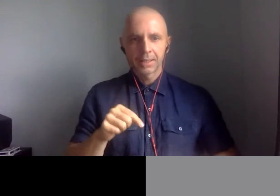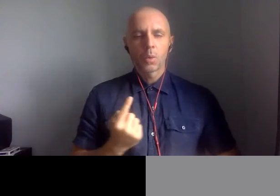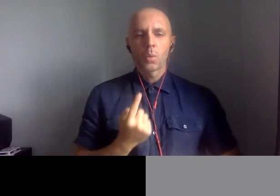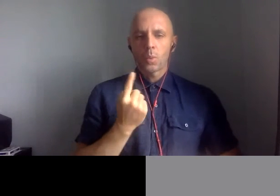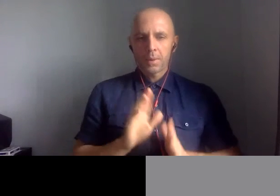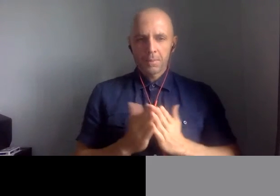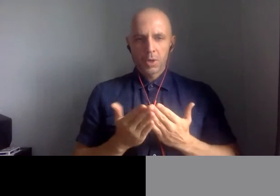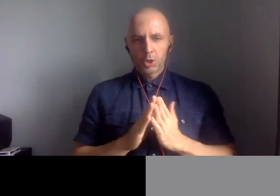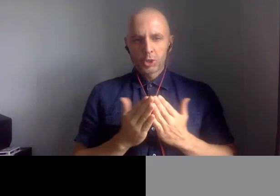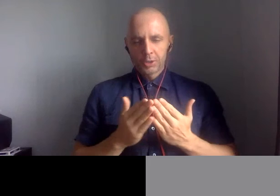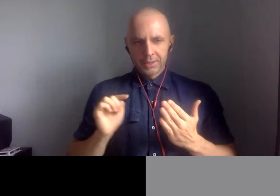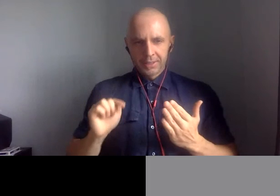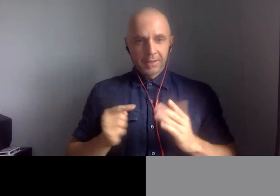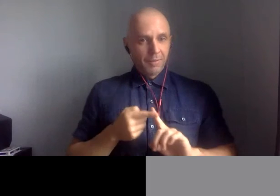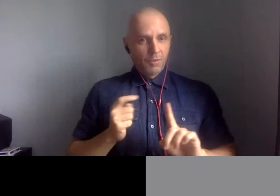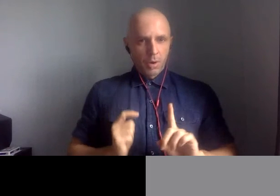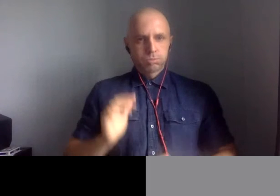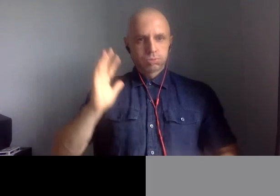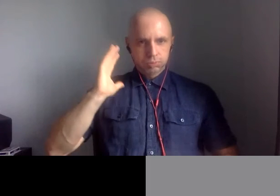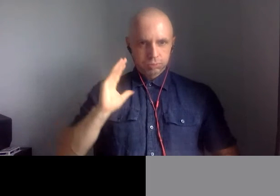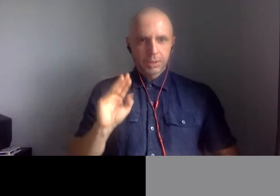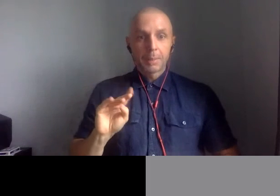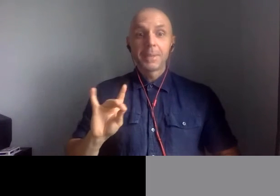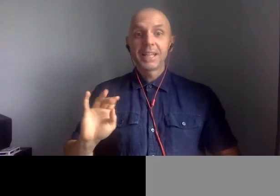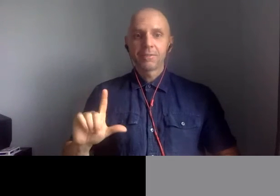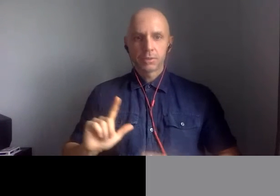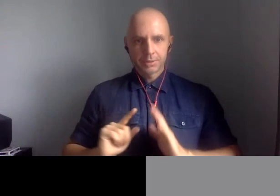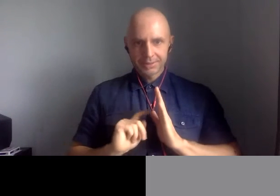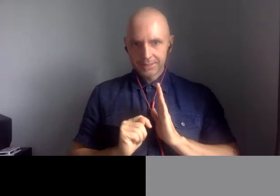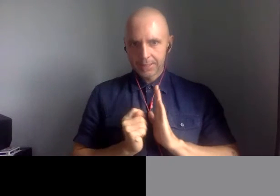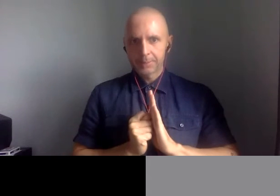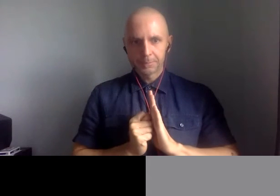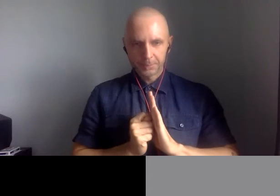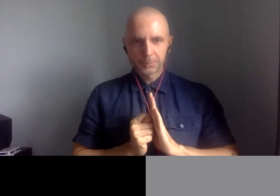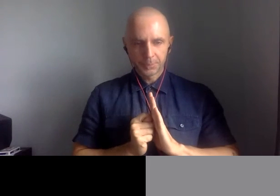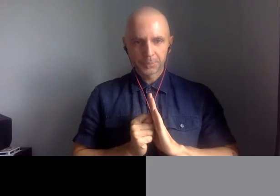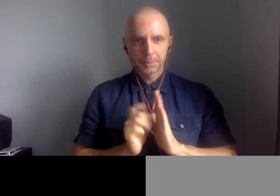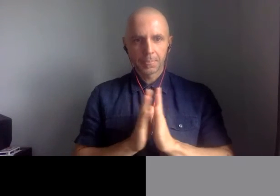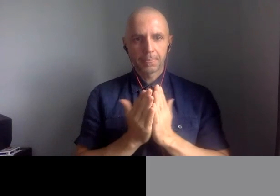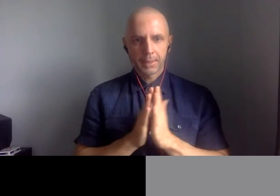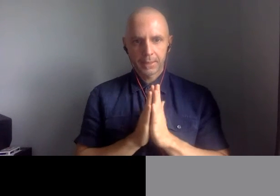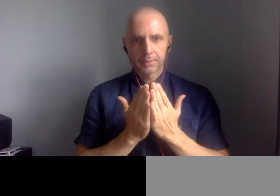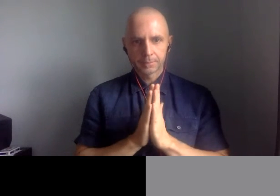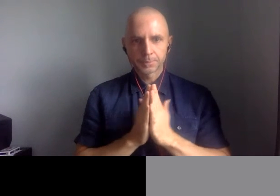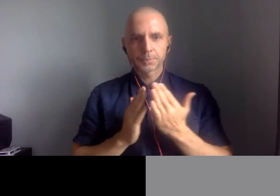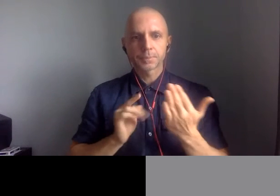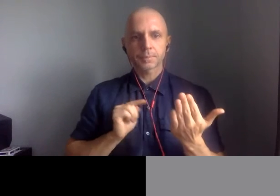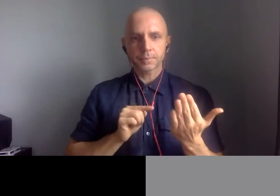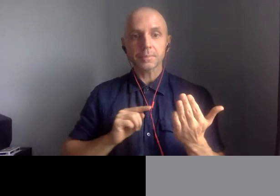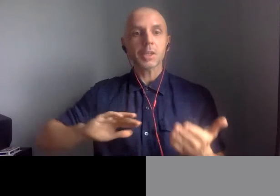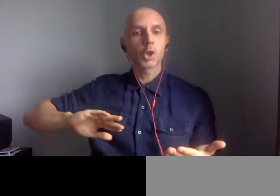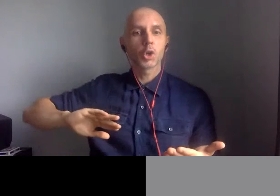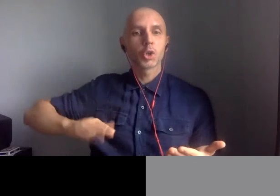And even though it's not handwritten, it uses a kind of medieval shorthand prepared by the cooks,